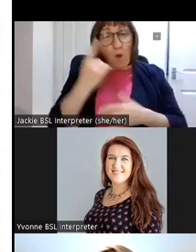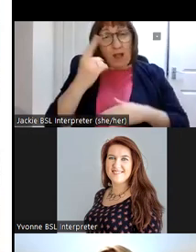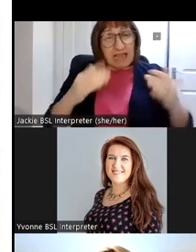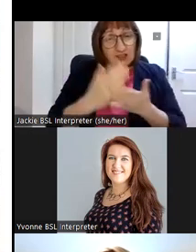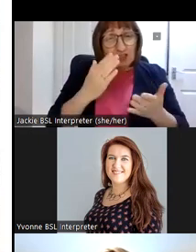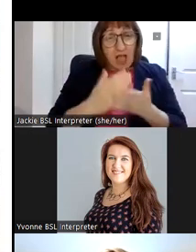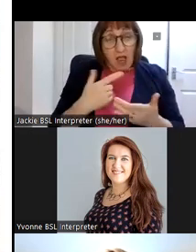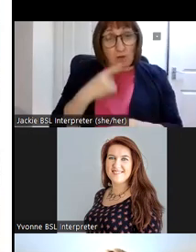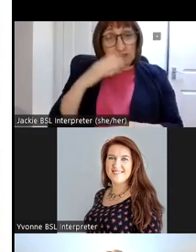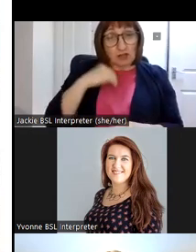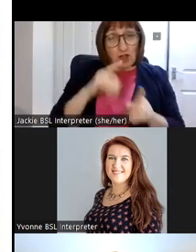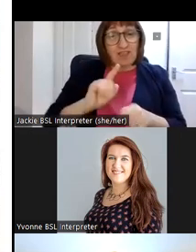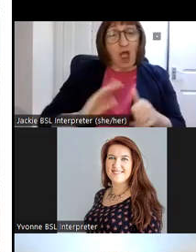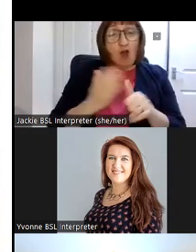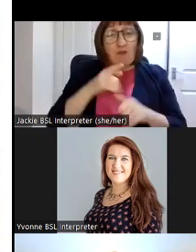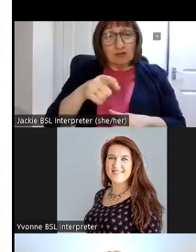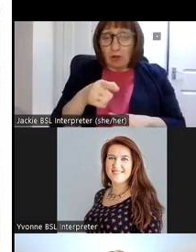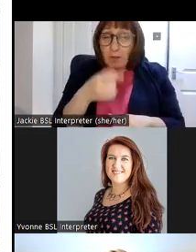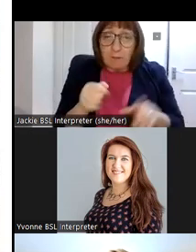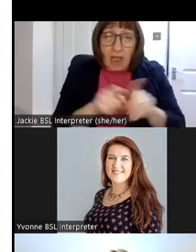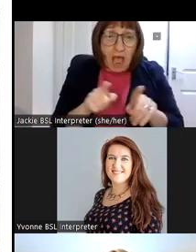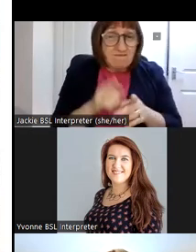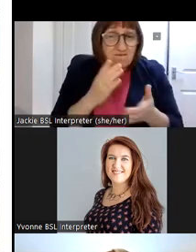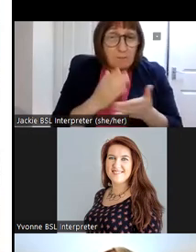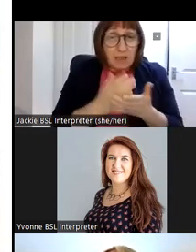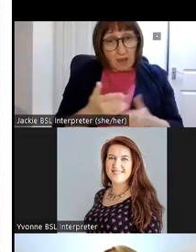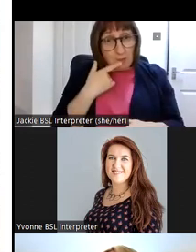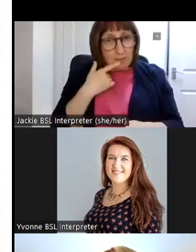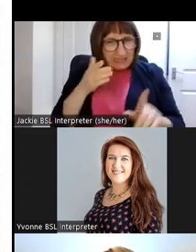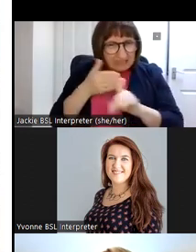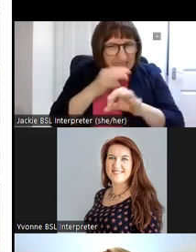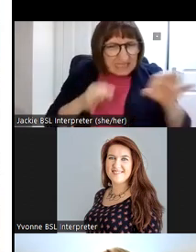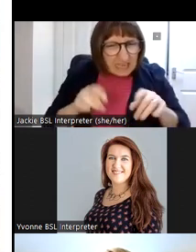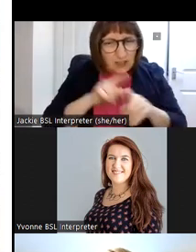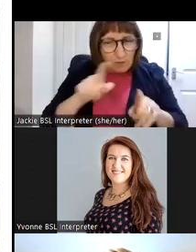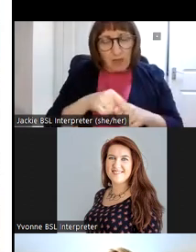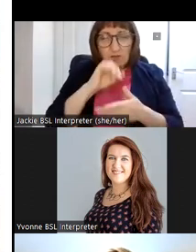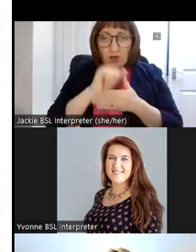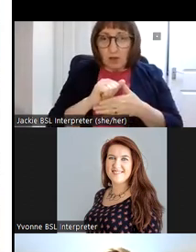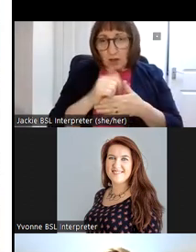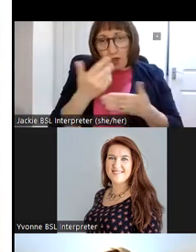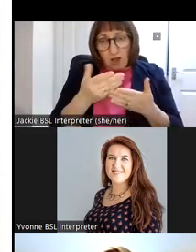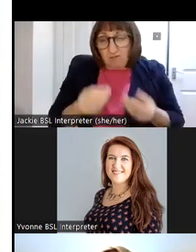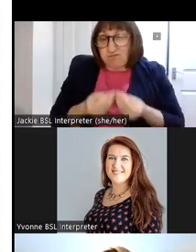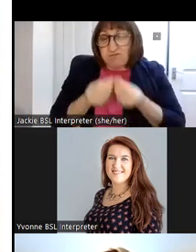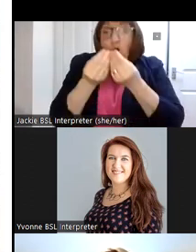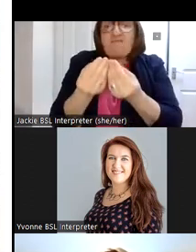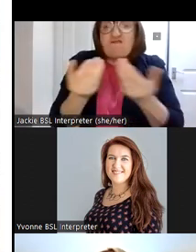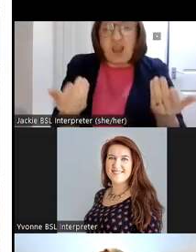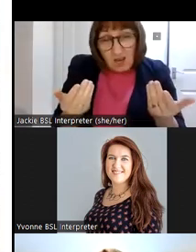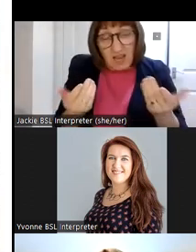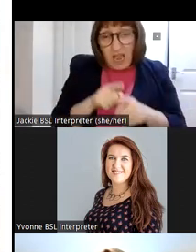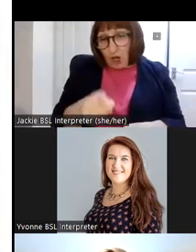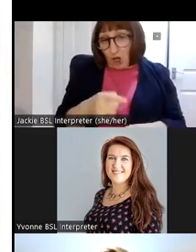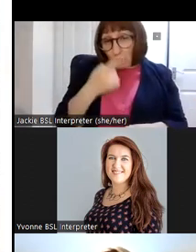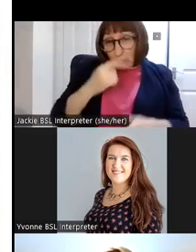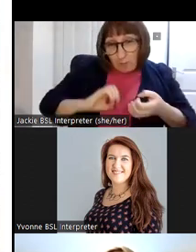it was suggested that the original might have in fact uh been designed to be a votive offering and that it could have